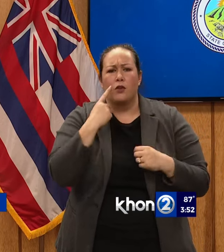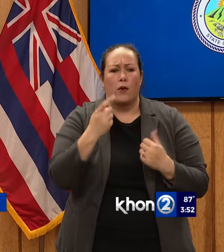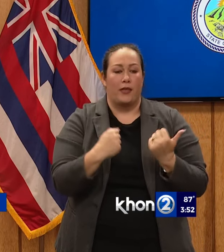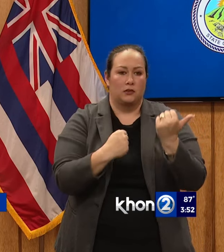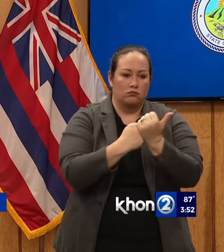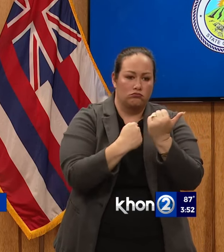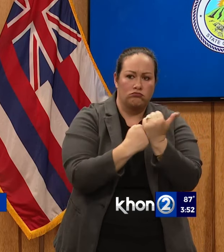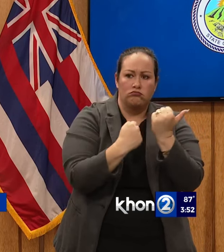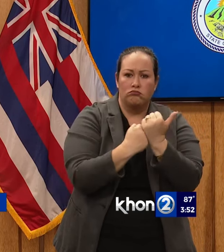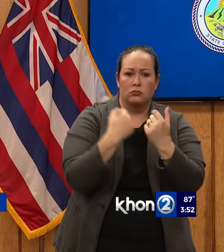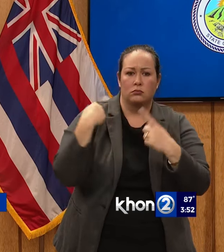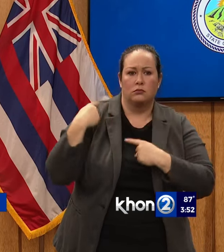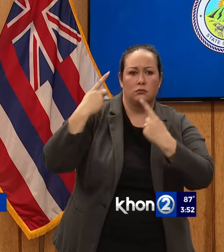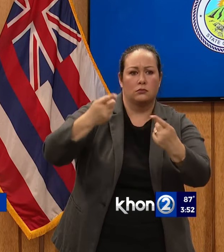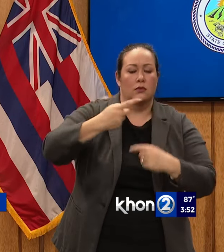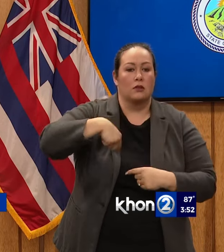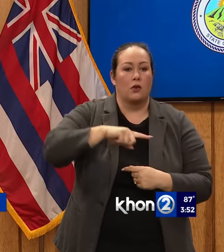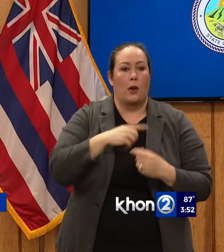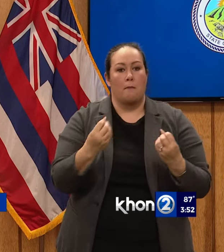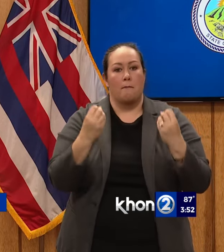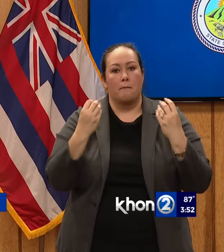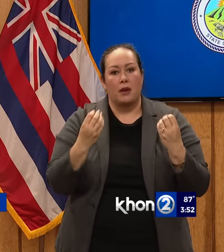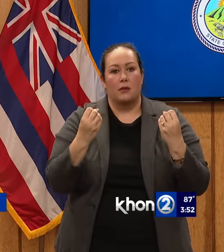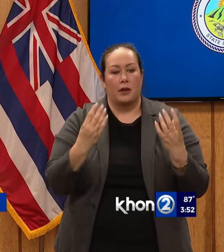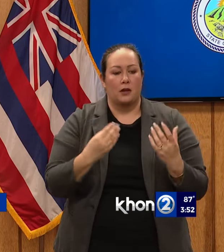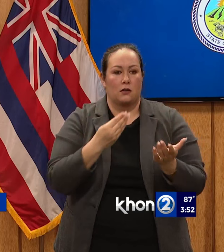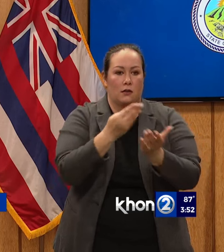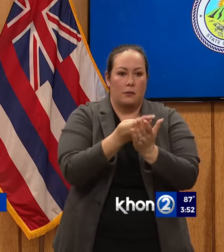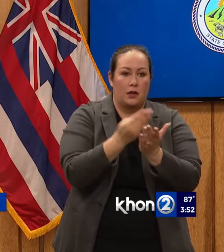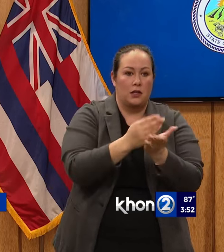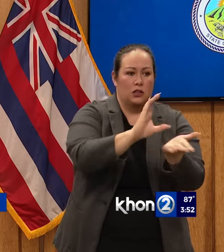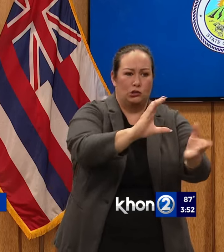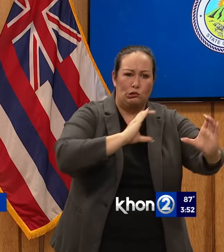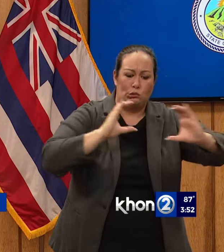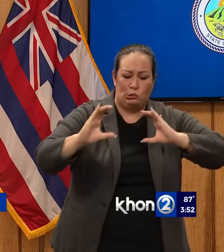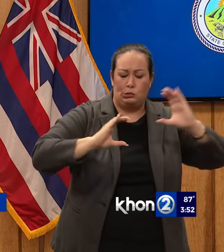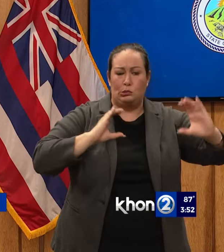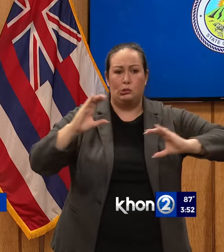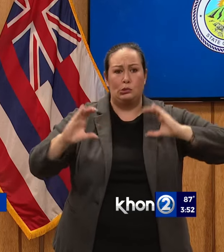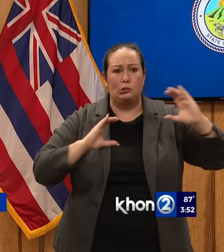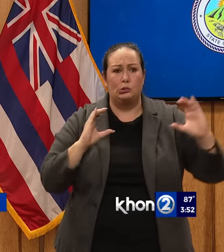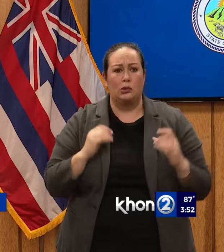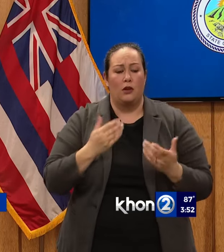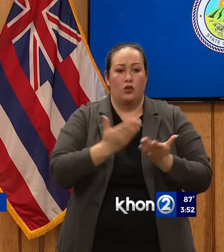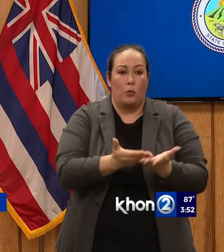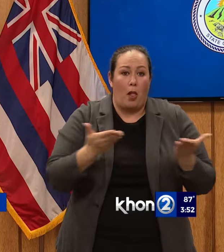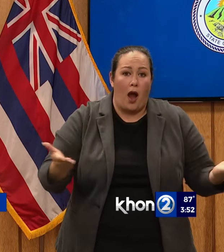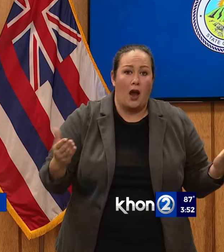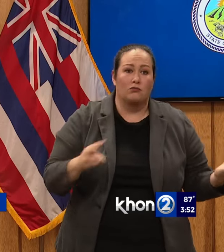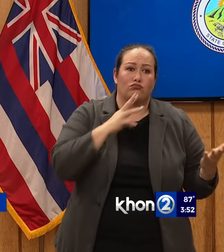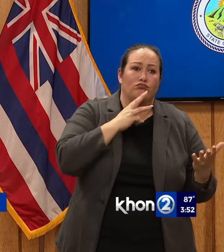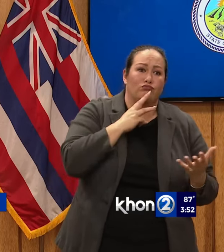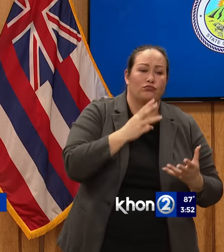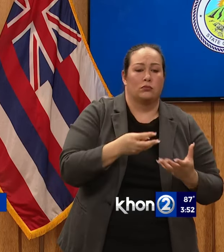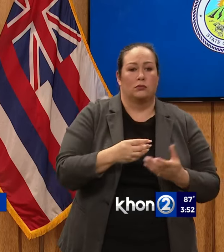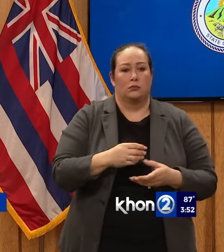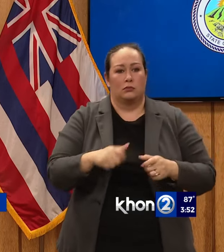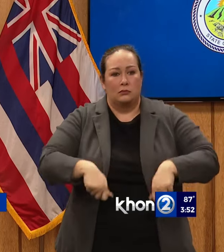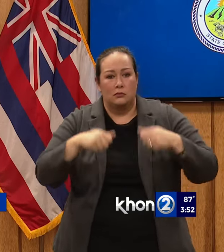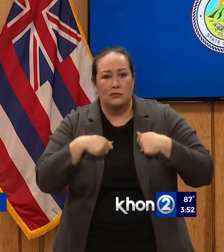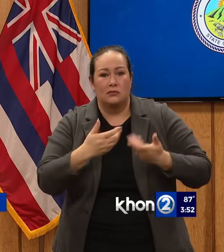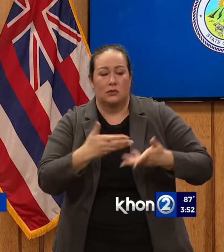We have much funds, supplies coming in, the groups, the businesses that have been affected.